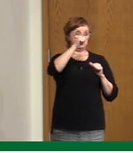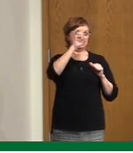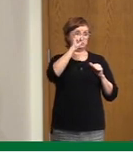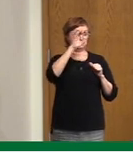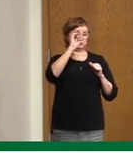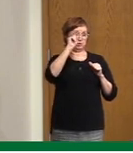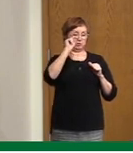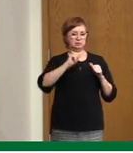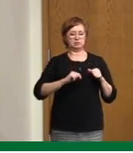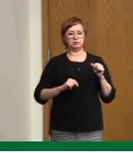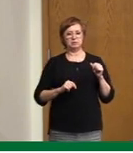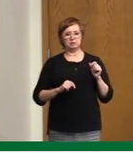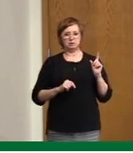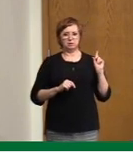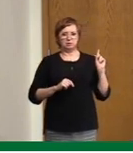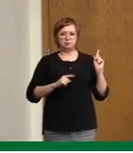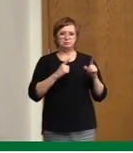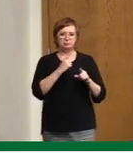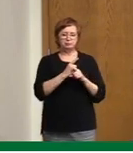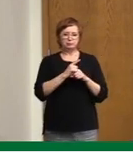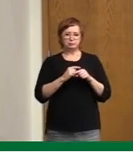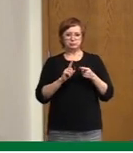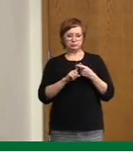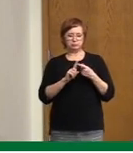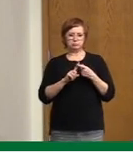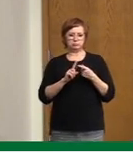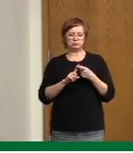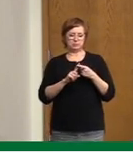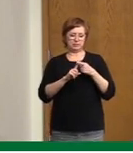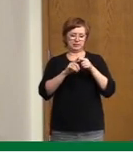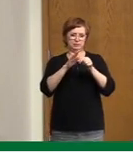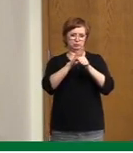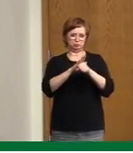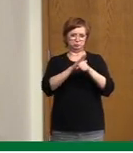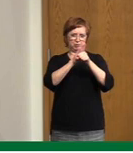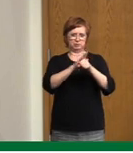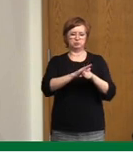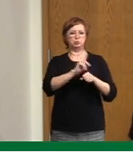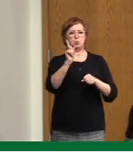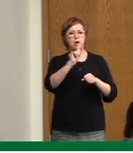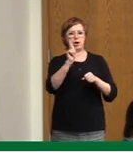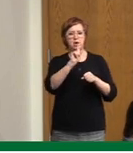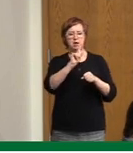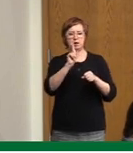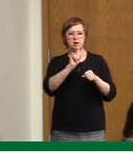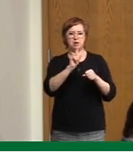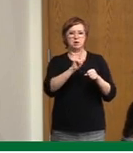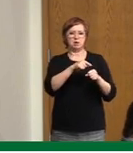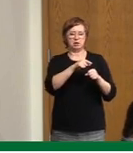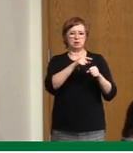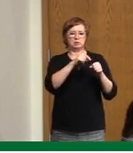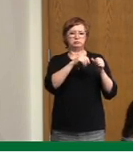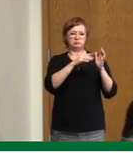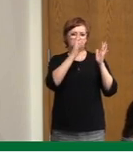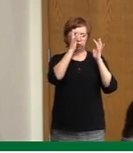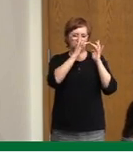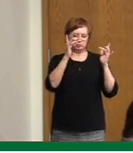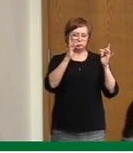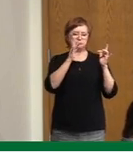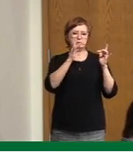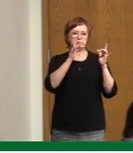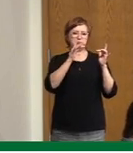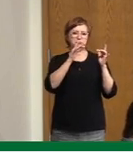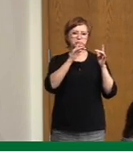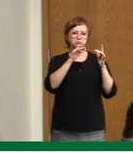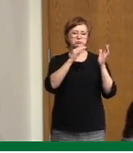It is putting some pressure. We're seeing pressure from externally into our healthcare system, from the general public, cases that Dr.